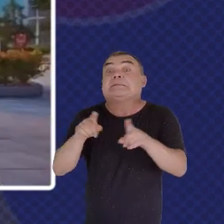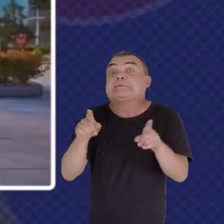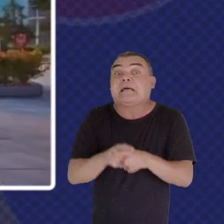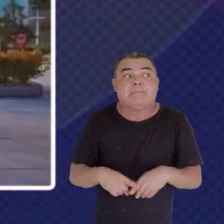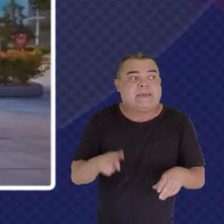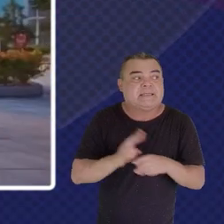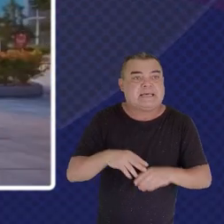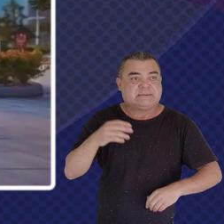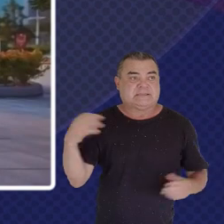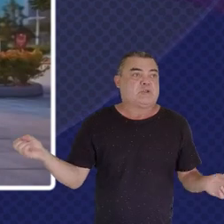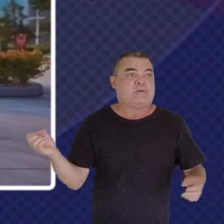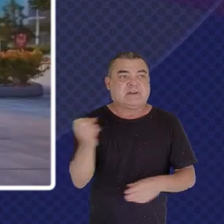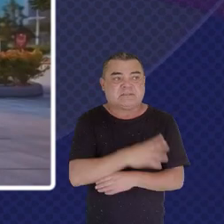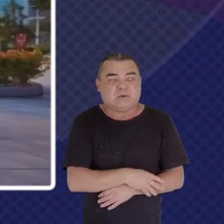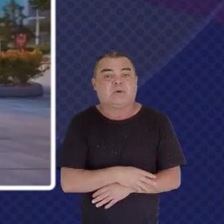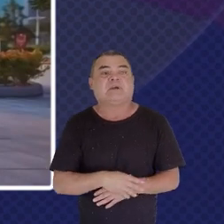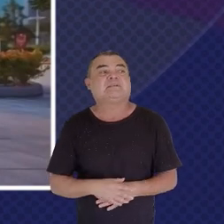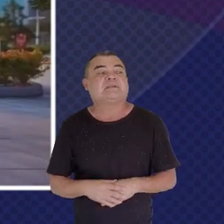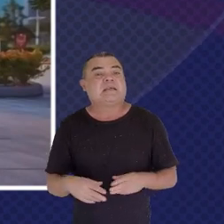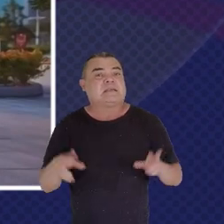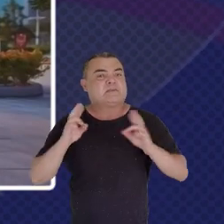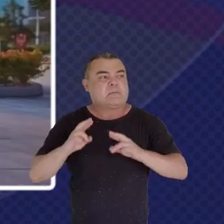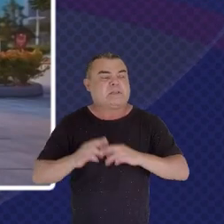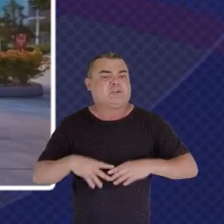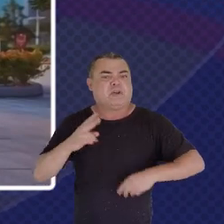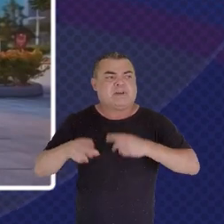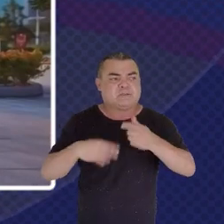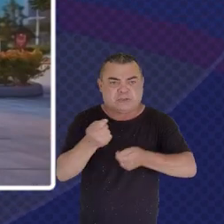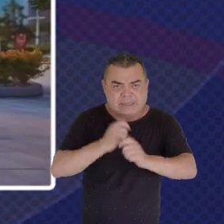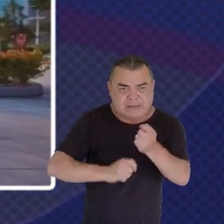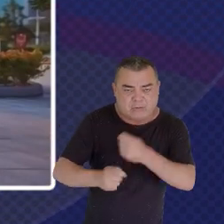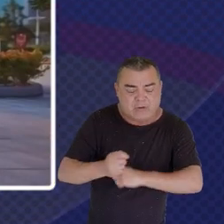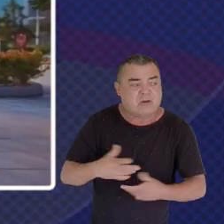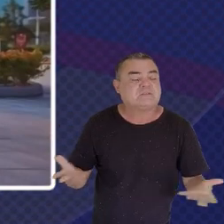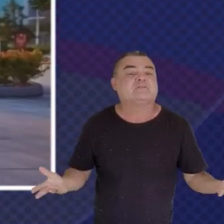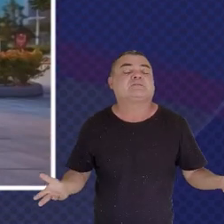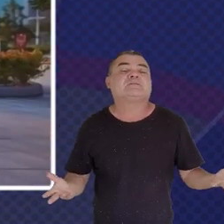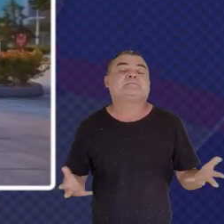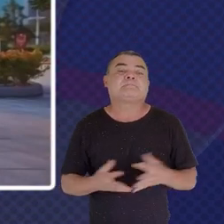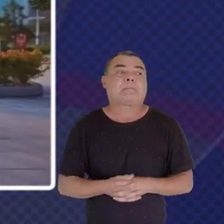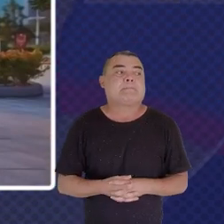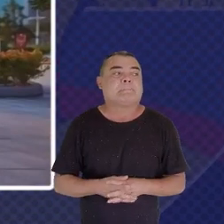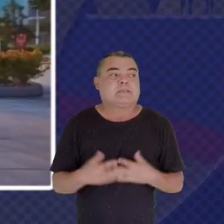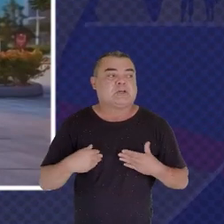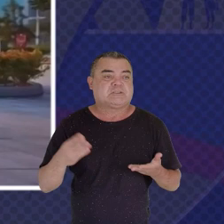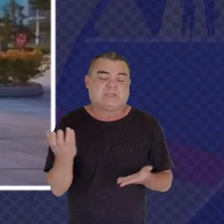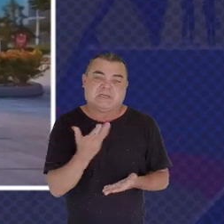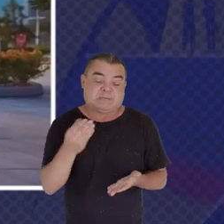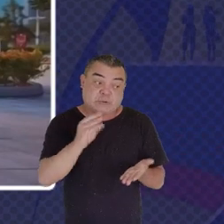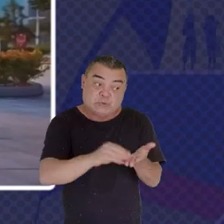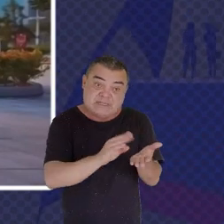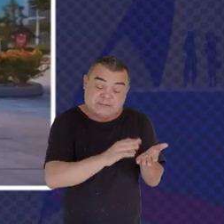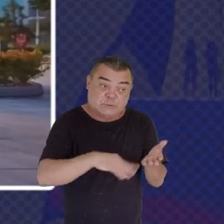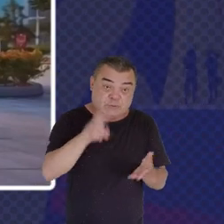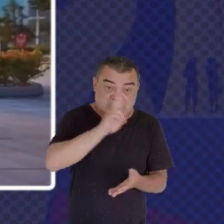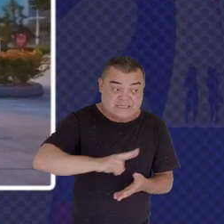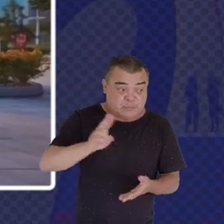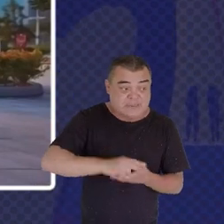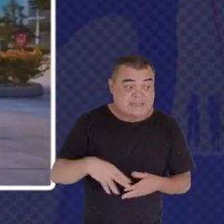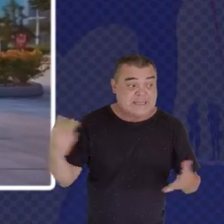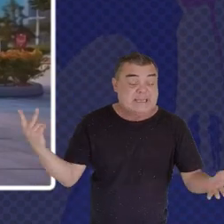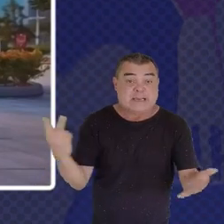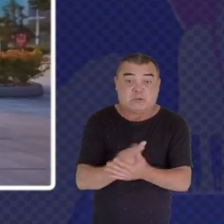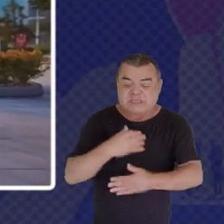prospects That exist in data rules We want to make sure That the data is used In a way that Generates abundance And doesn't just